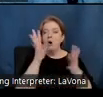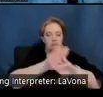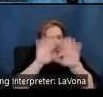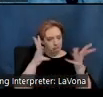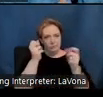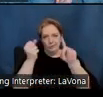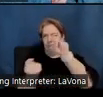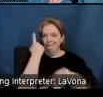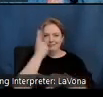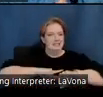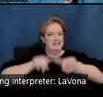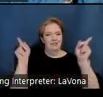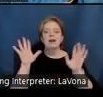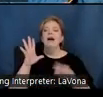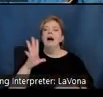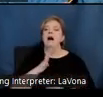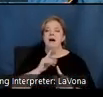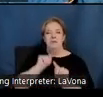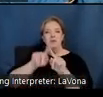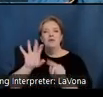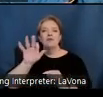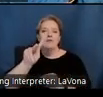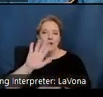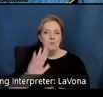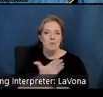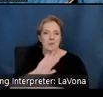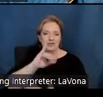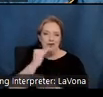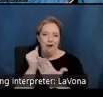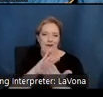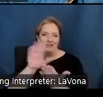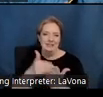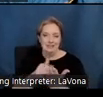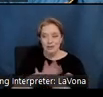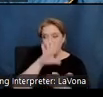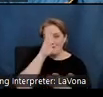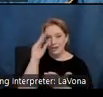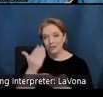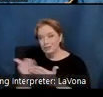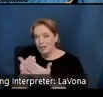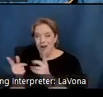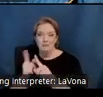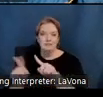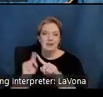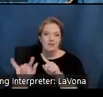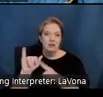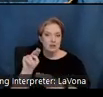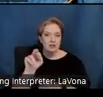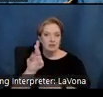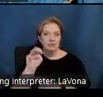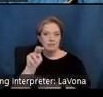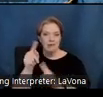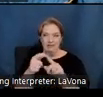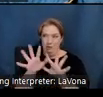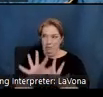Stop by the Folk Music Arts Center, learn and shop among instruments from all over the world, and perhaps leave